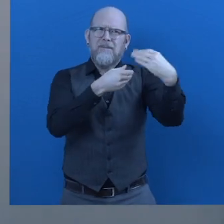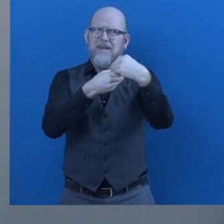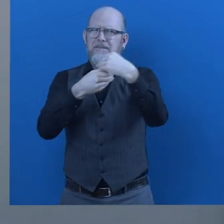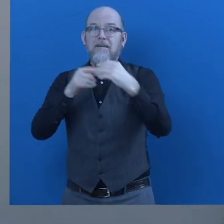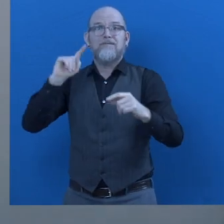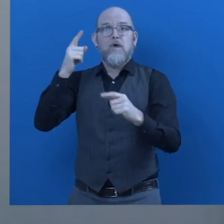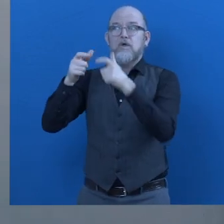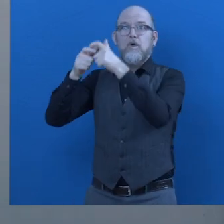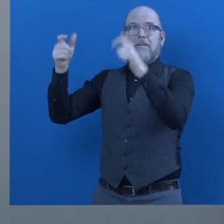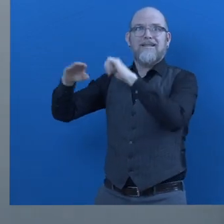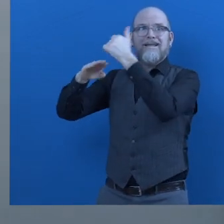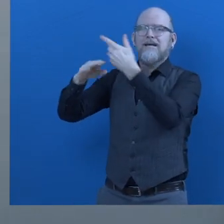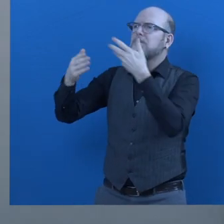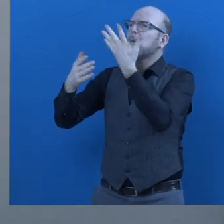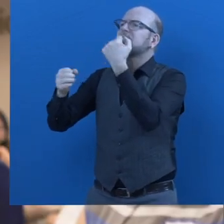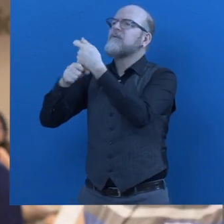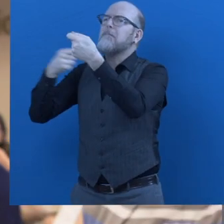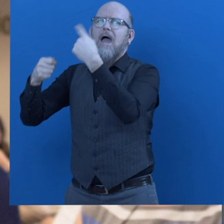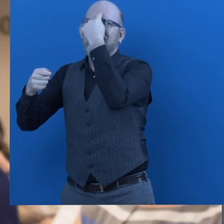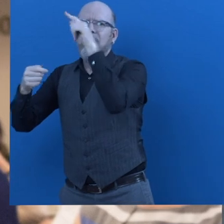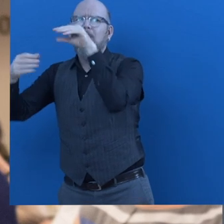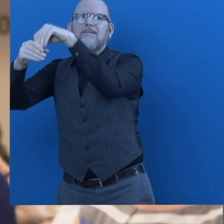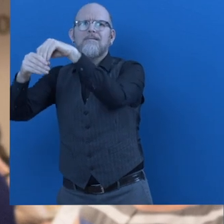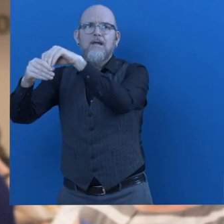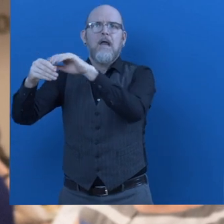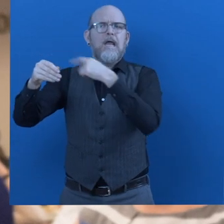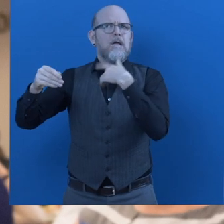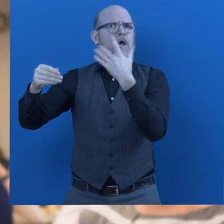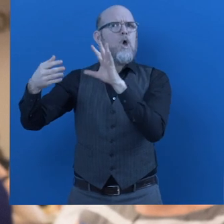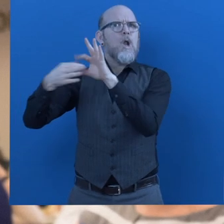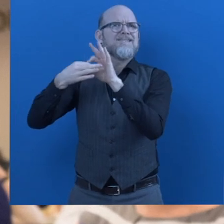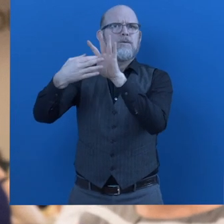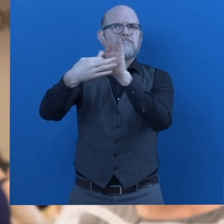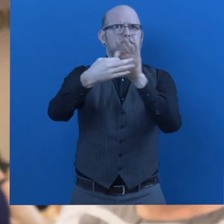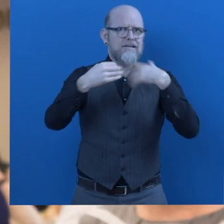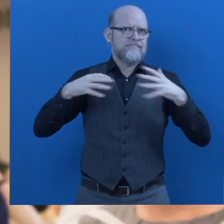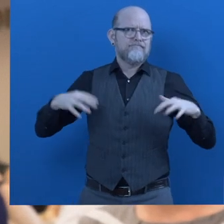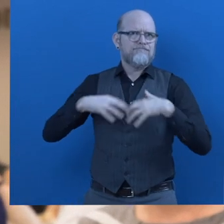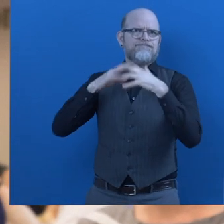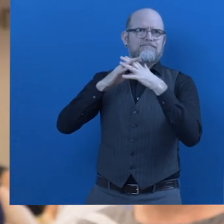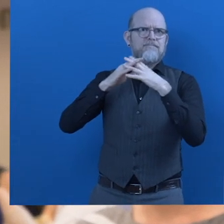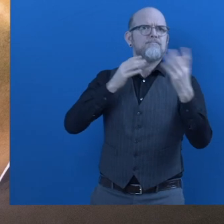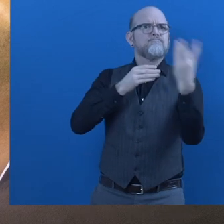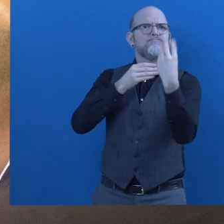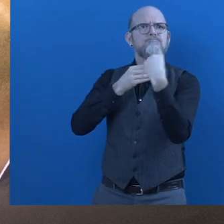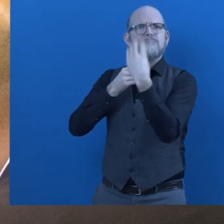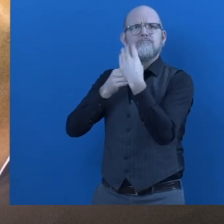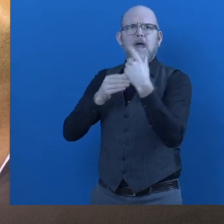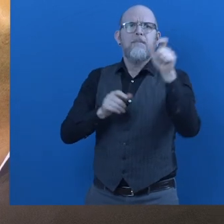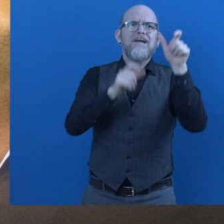businesses and we ask them, where are the jobs? We've created a coalition of provider agencies, state VR agencies,